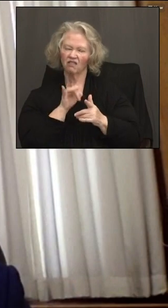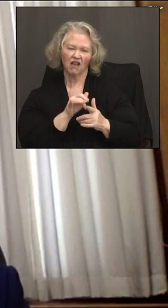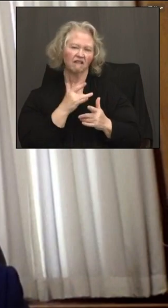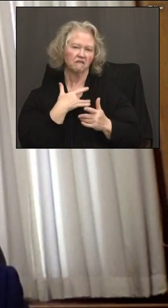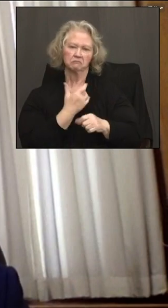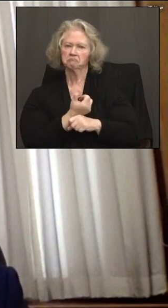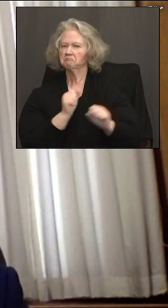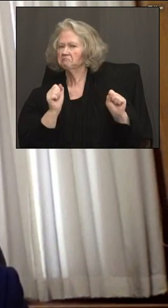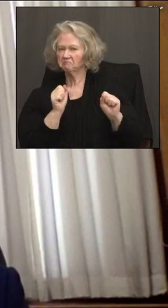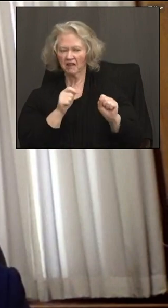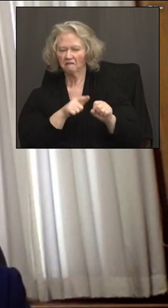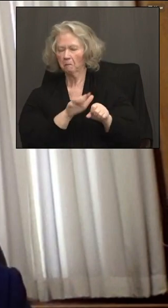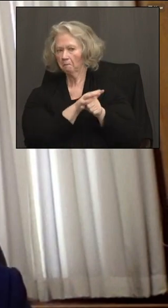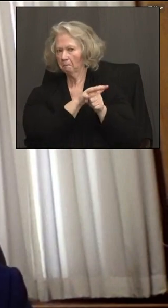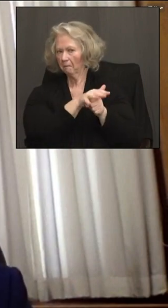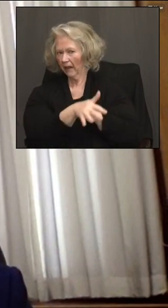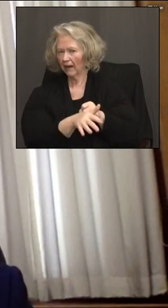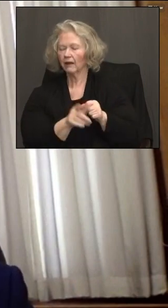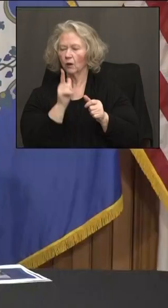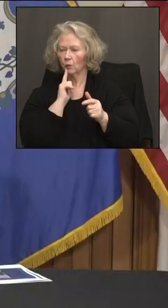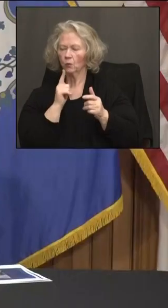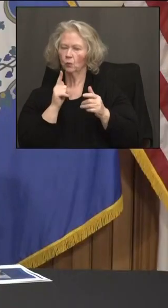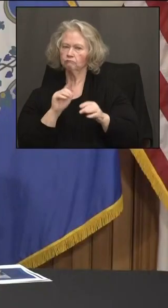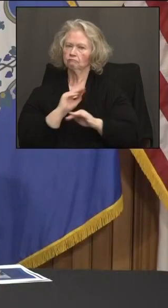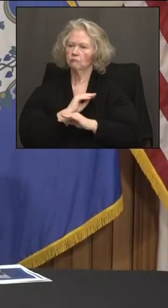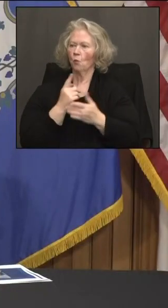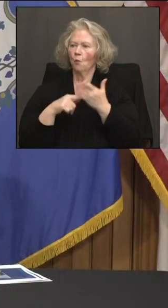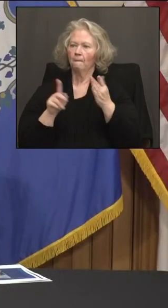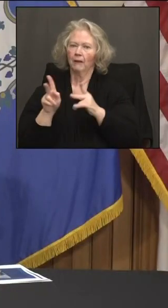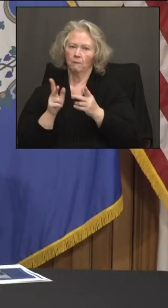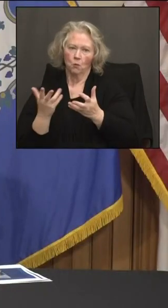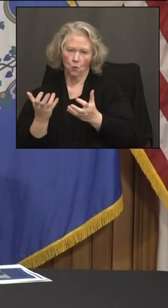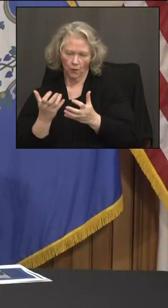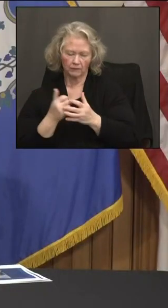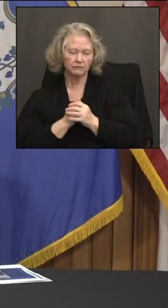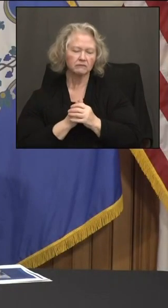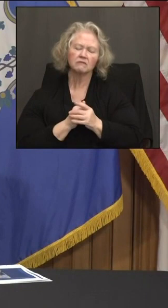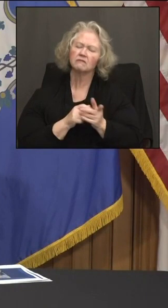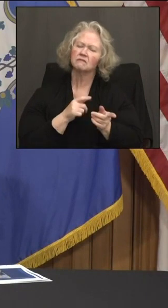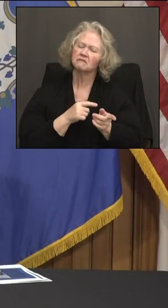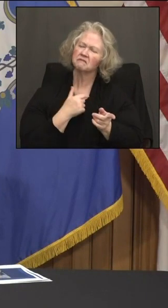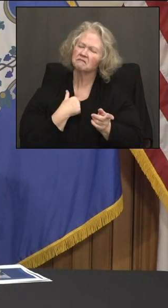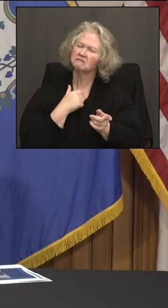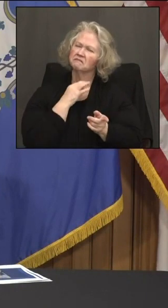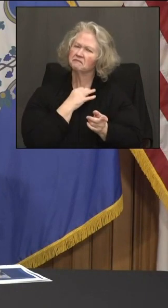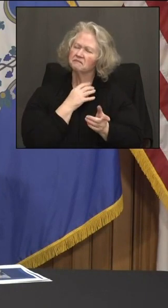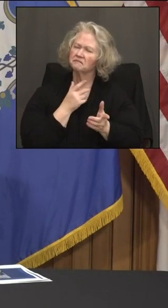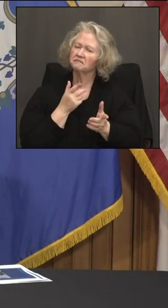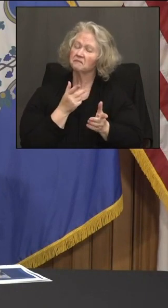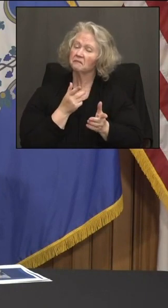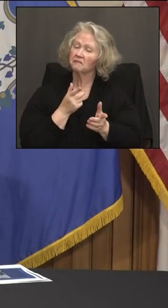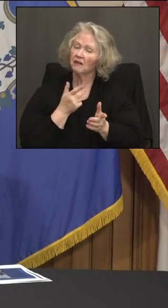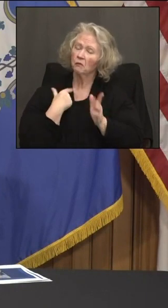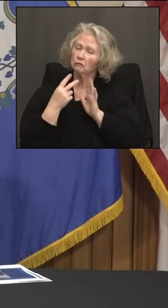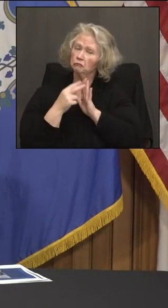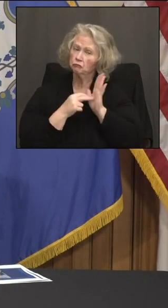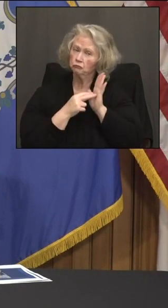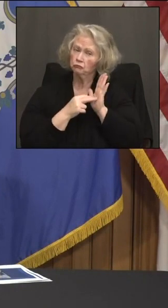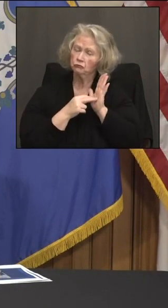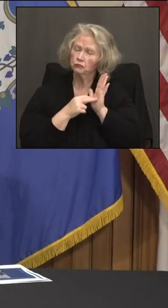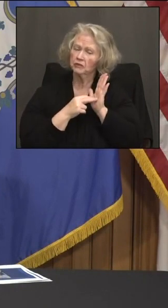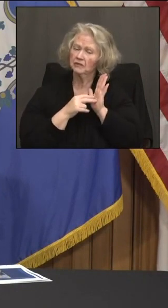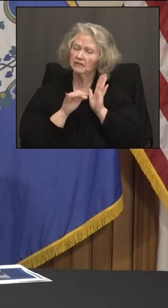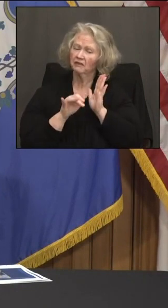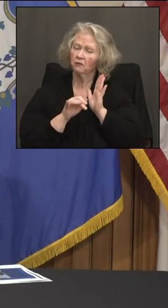right now to meet the demand we have in Connecticut. OK. And I was also sort of reading through the weekly